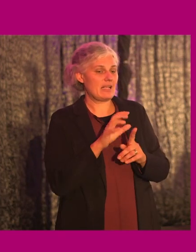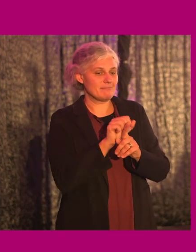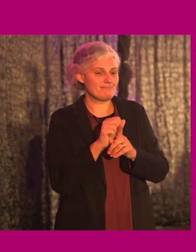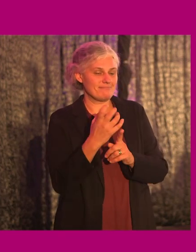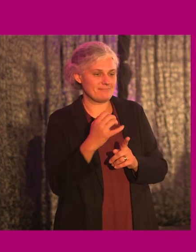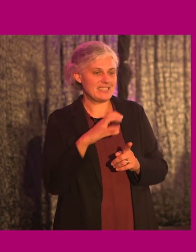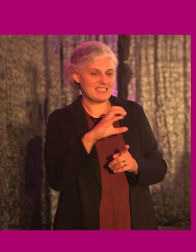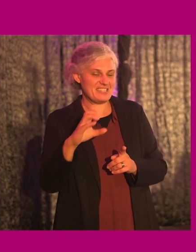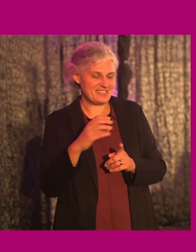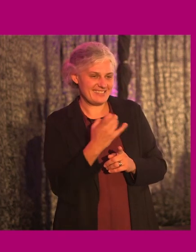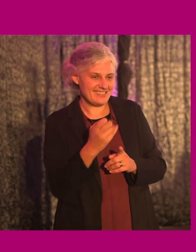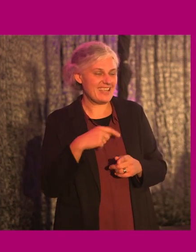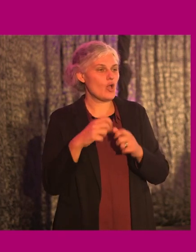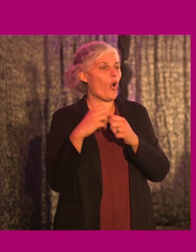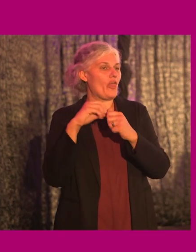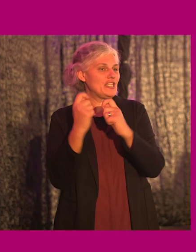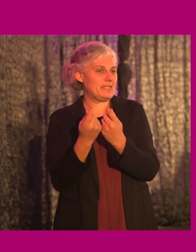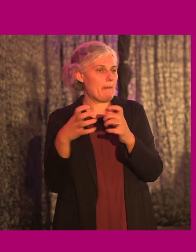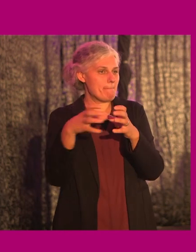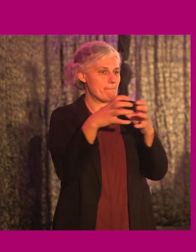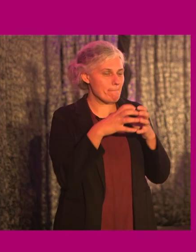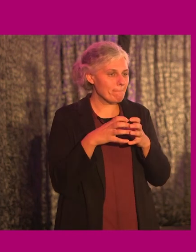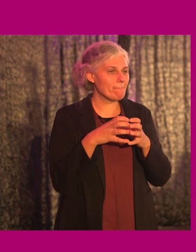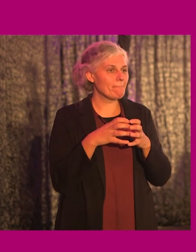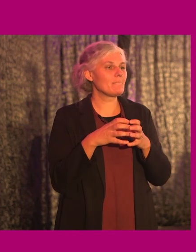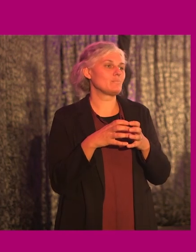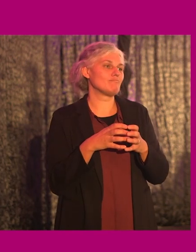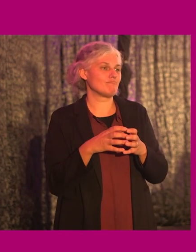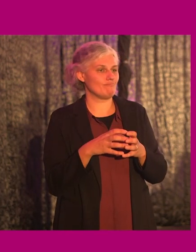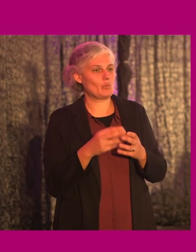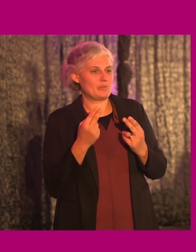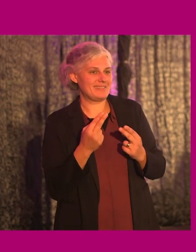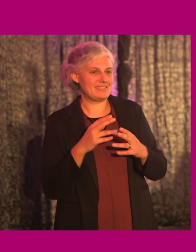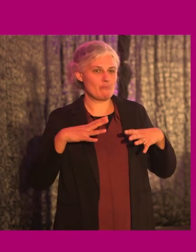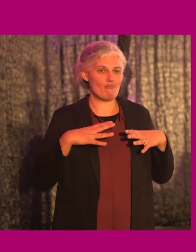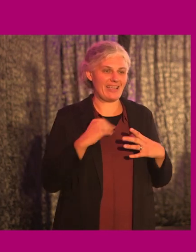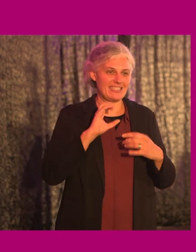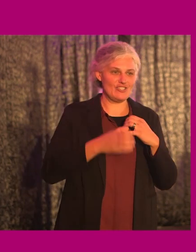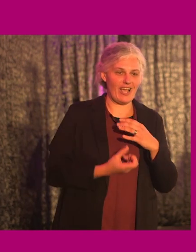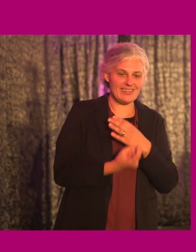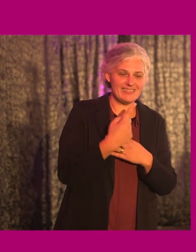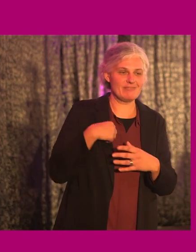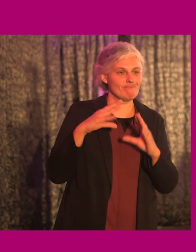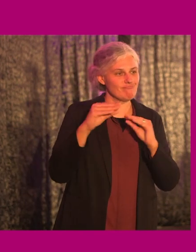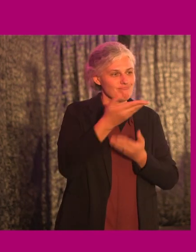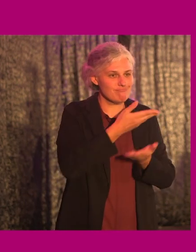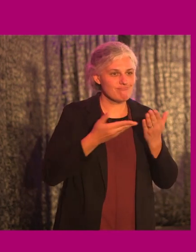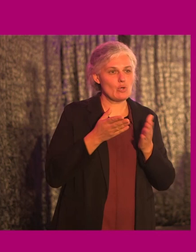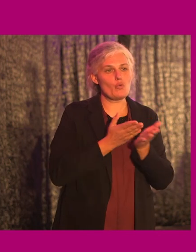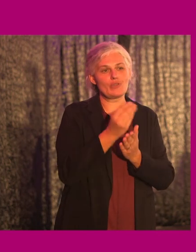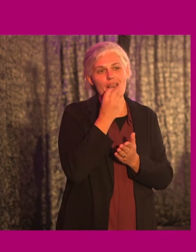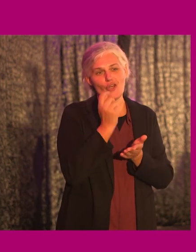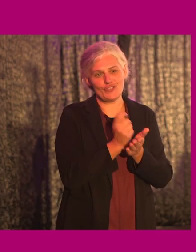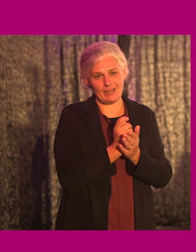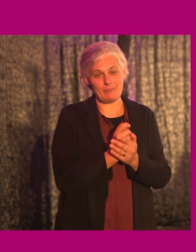team, uh, and, and all of you, uh, would really relish the, the break and the opportunity to have some chat over the lunch. So